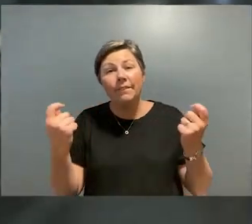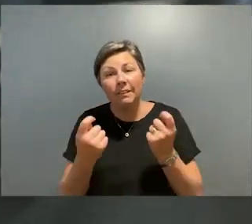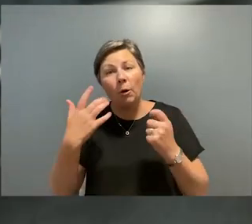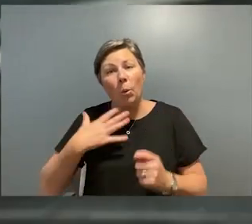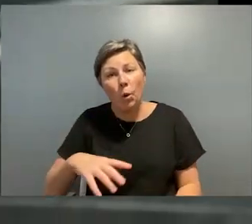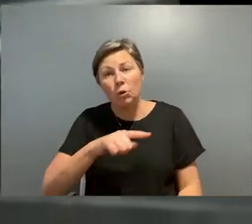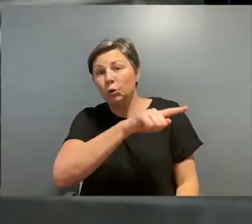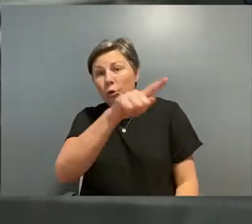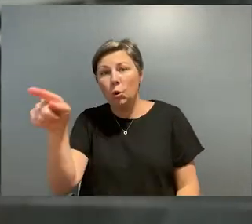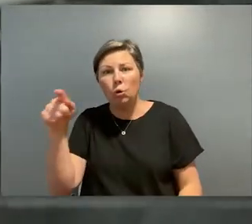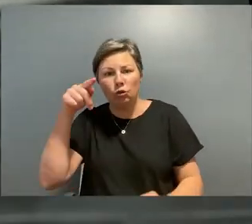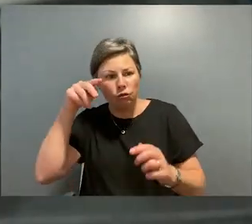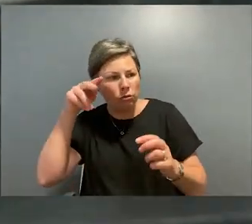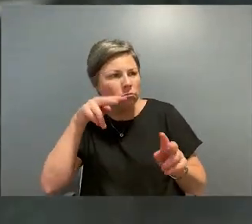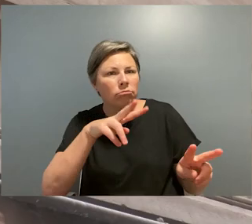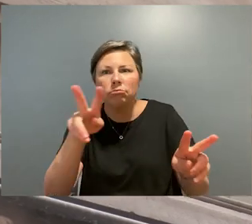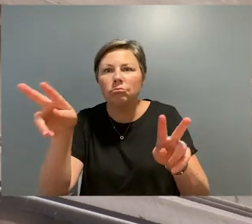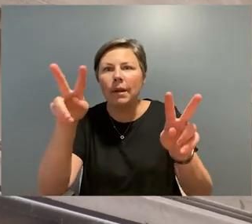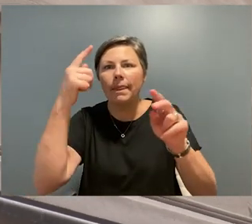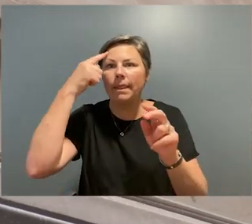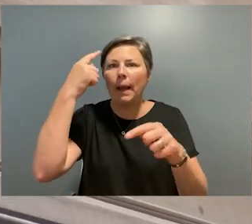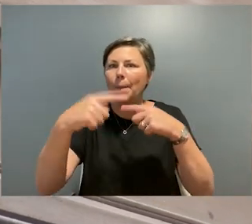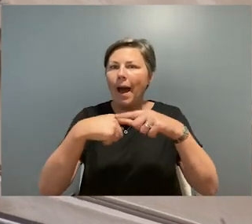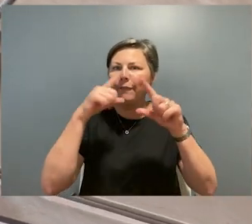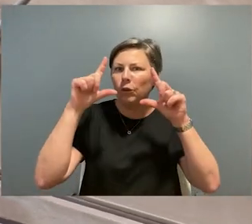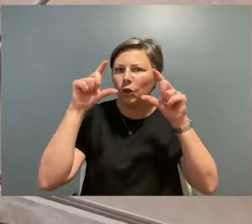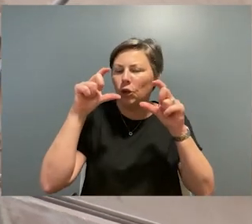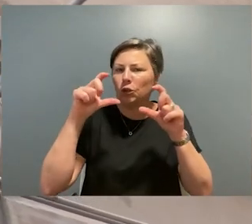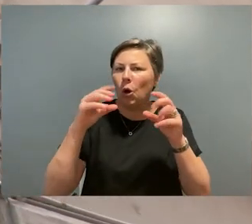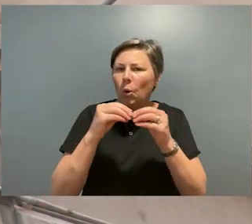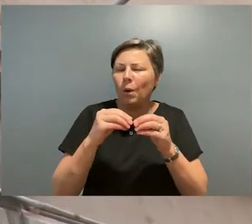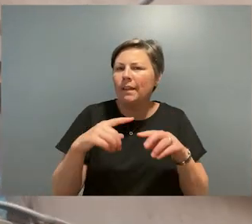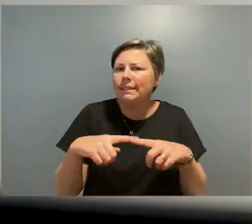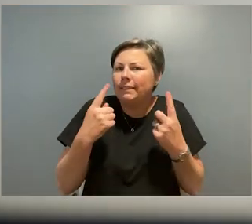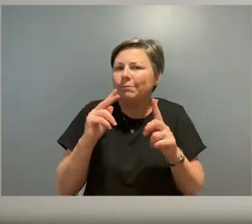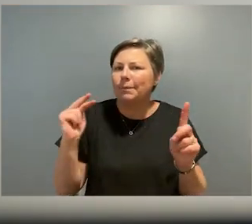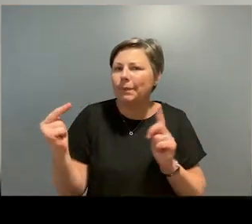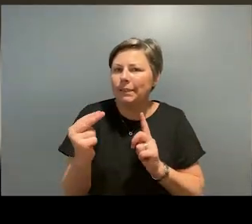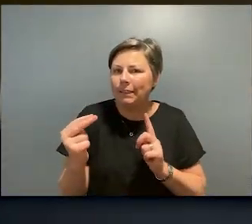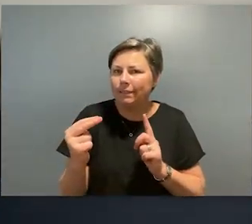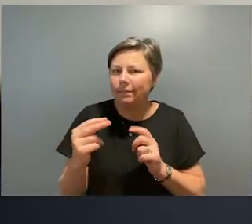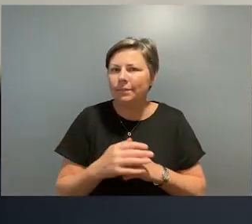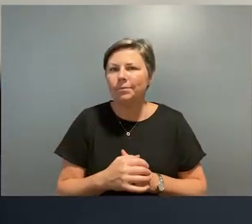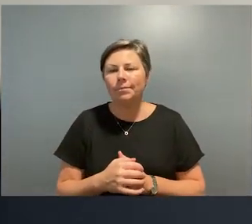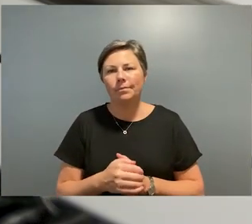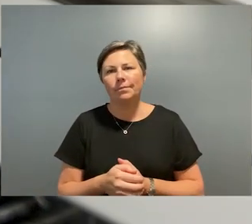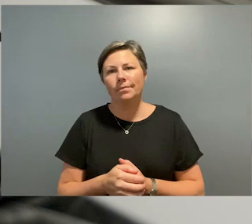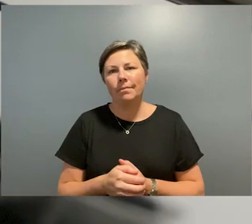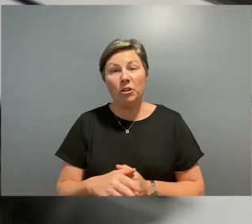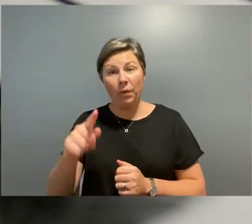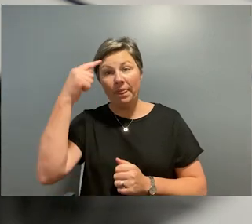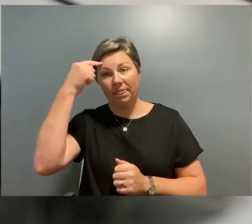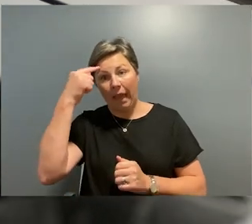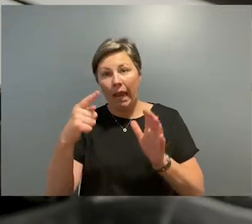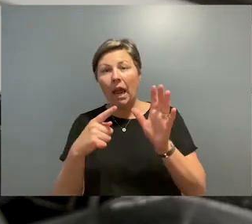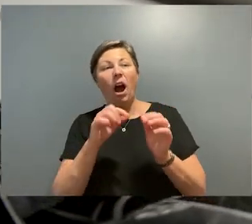with and think about photography and visual culture in new and inspiring ways and take visitors beyond traditional art sanctioned spaces